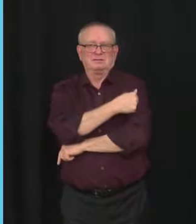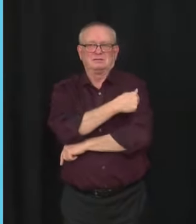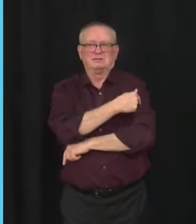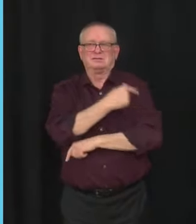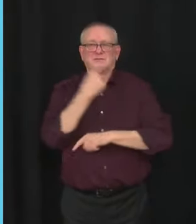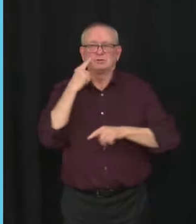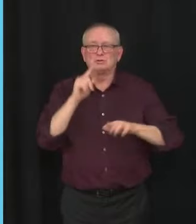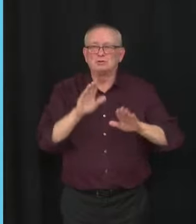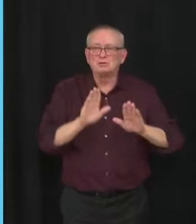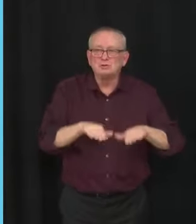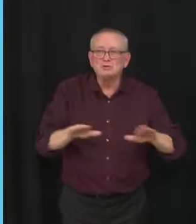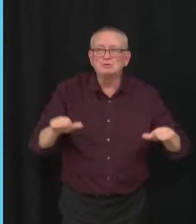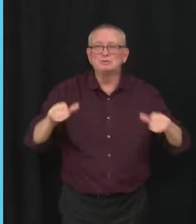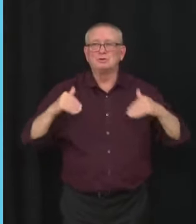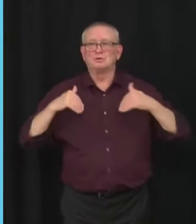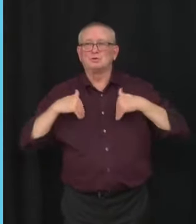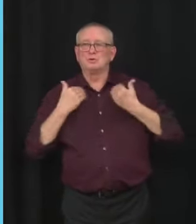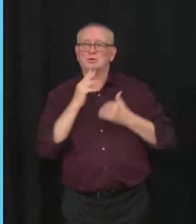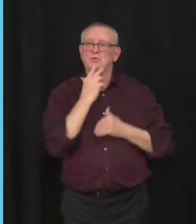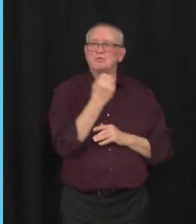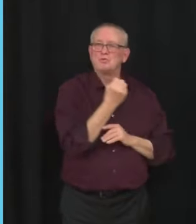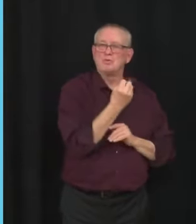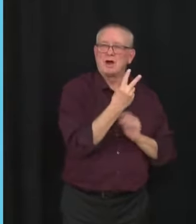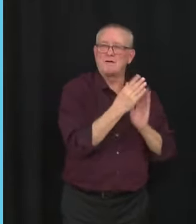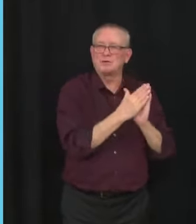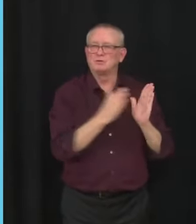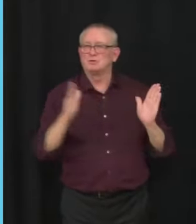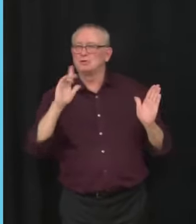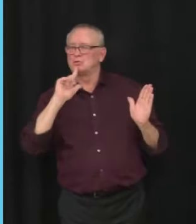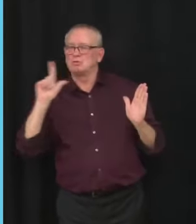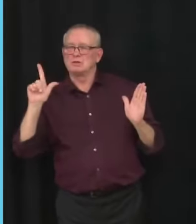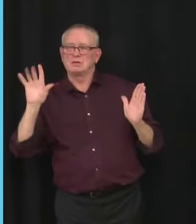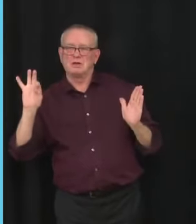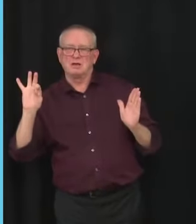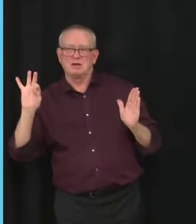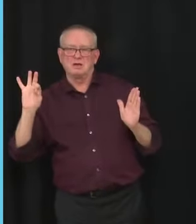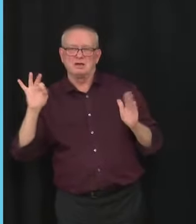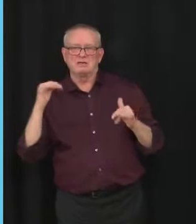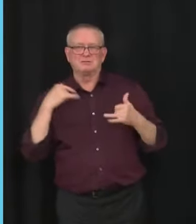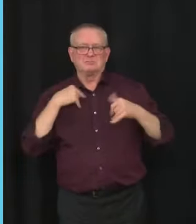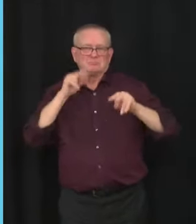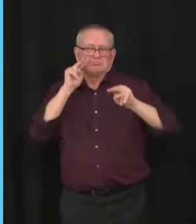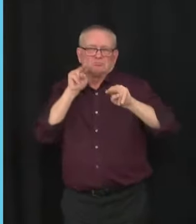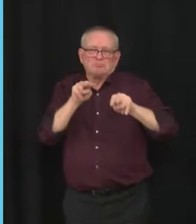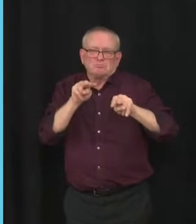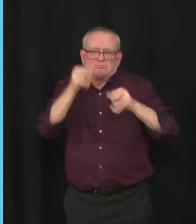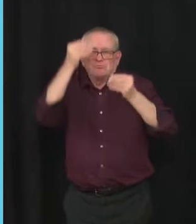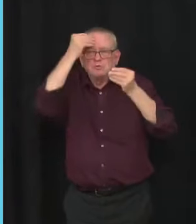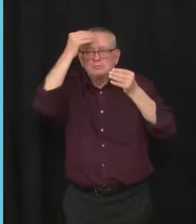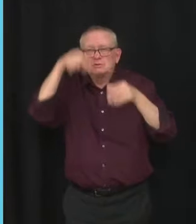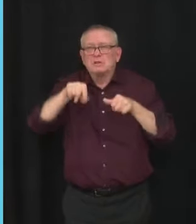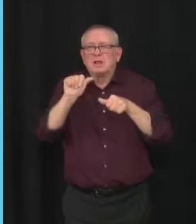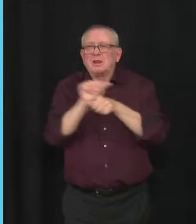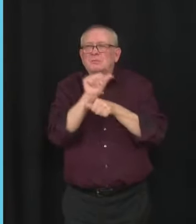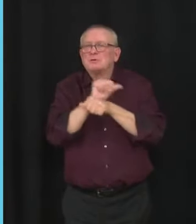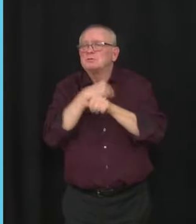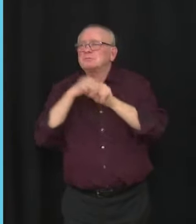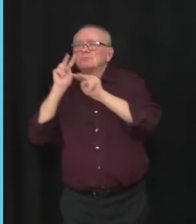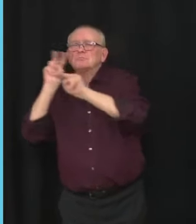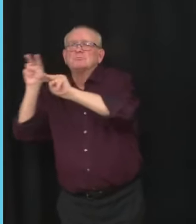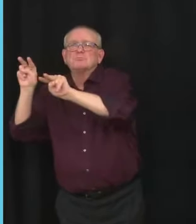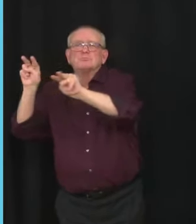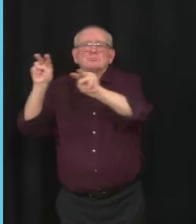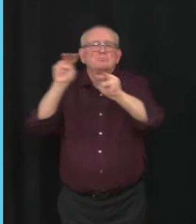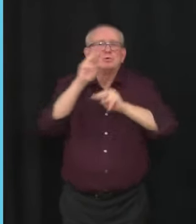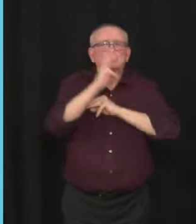We have been closely watching our vaccine data and the data from other jurisdictions. And at this point, it seems clear that while